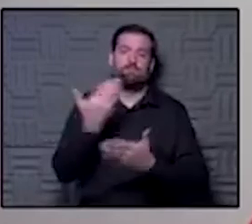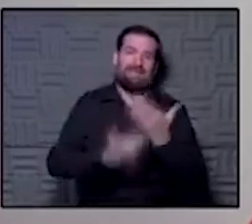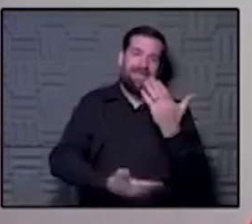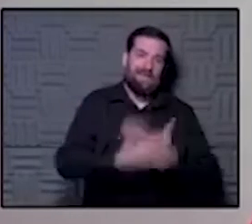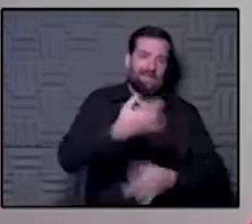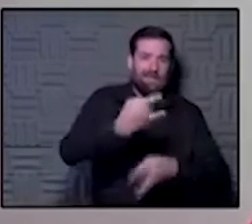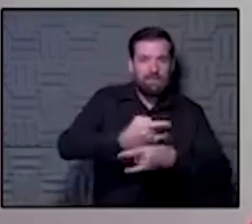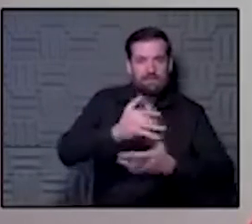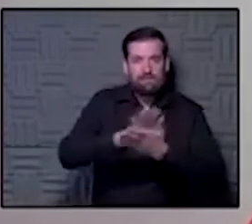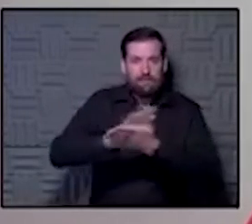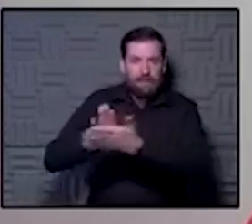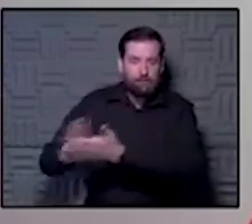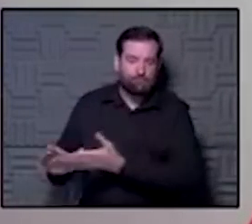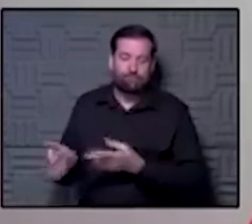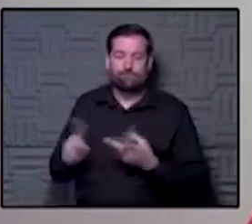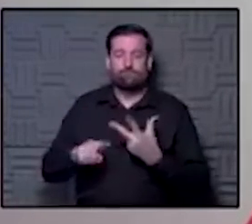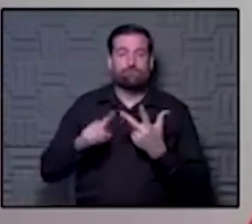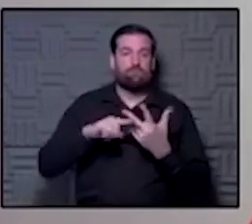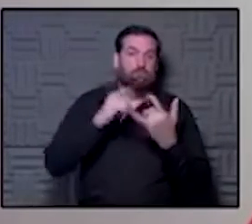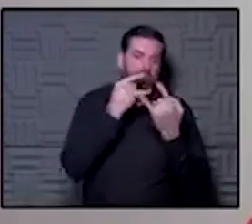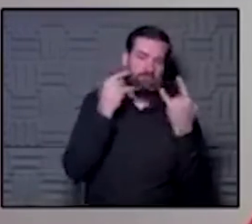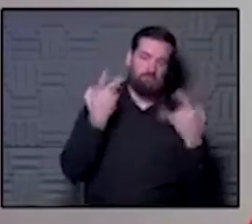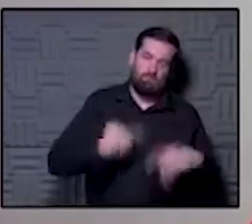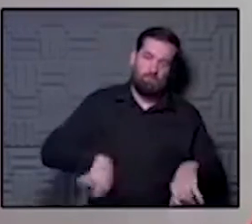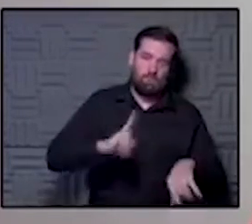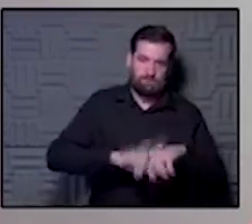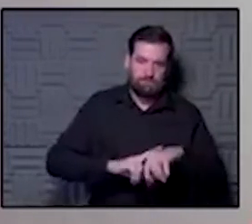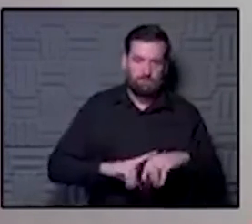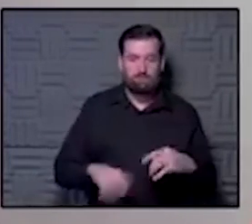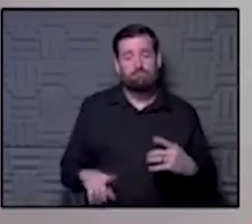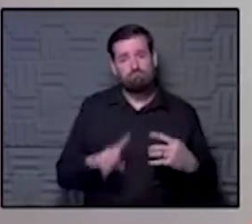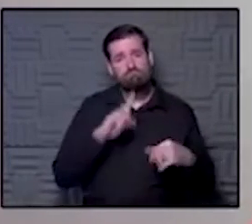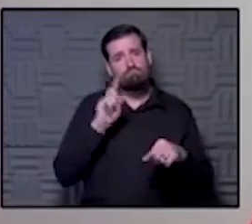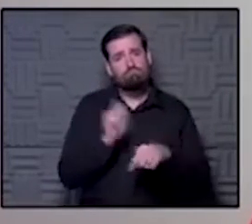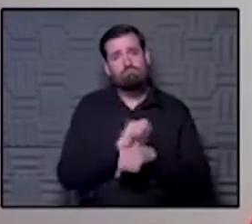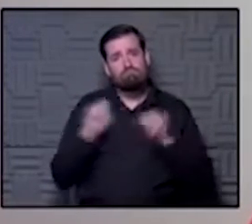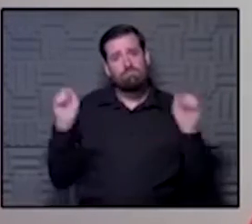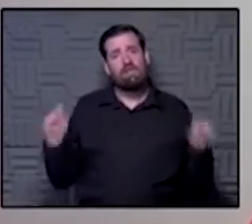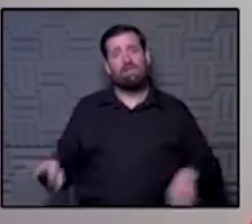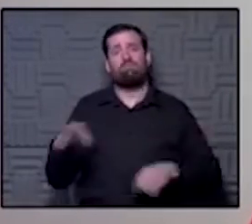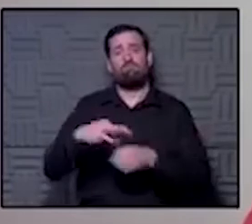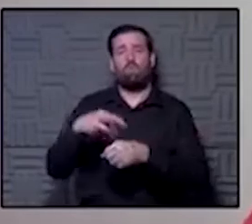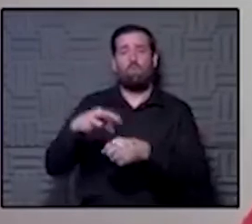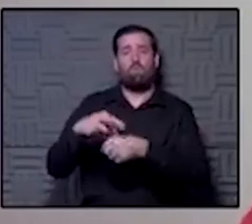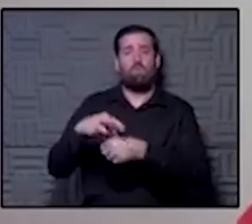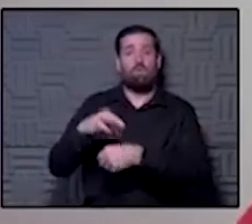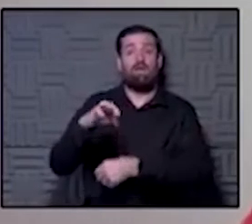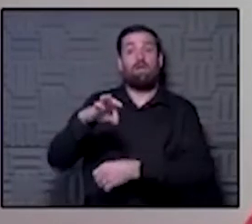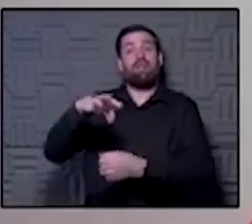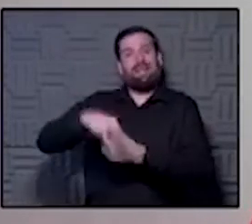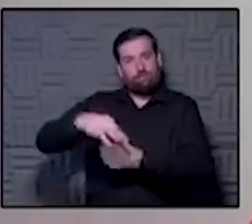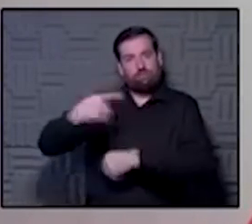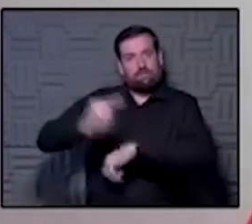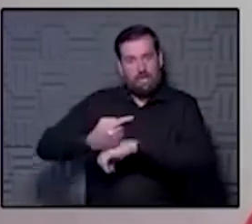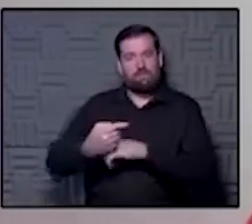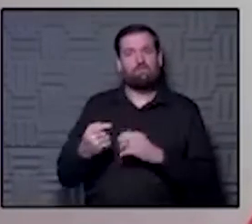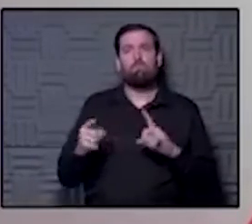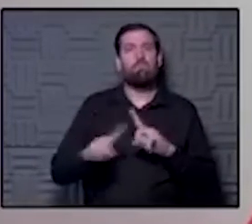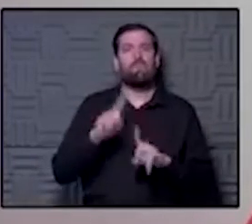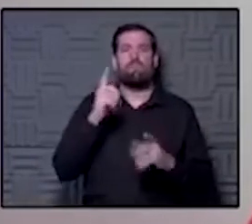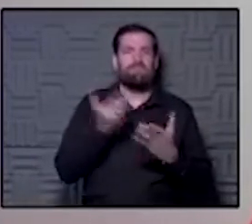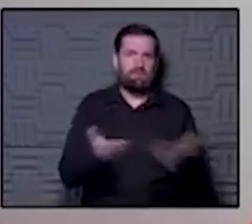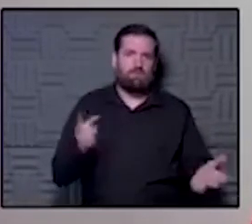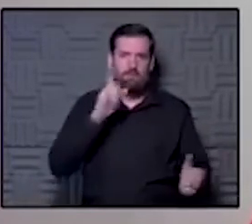you know, of course, need to wear your mask. And you definitely can vote on election day. But just remember, things can come up unexpectedly.